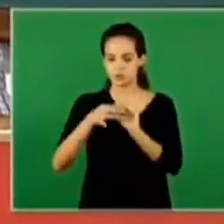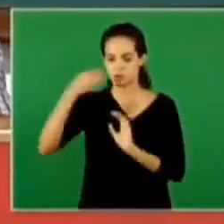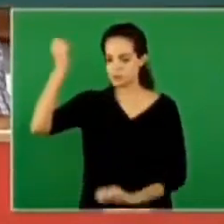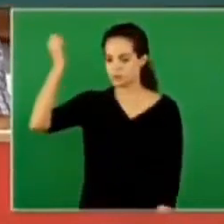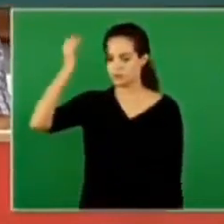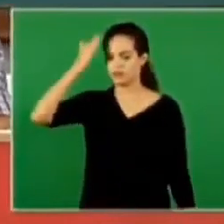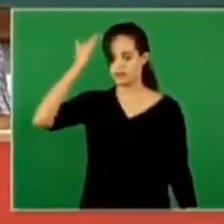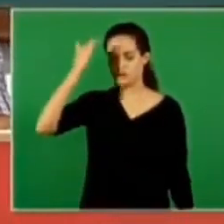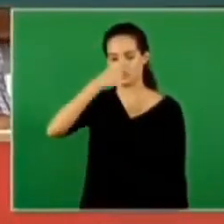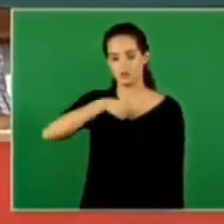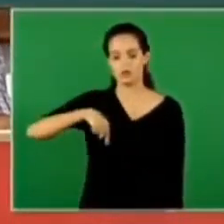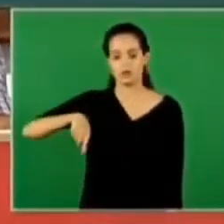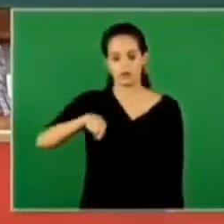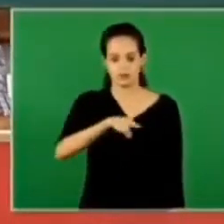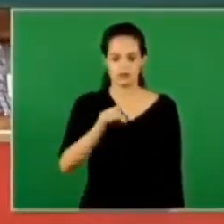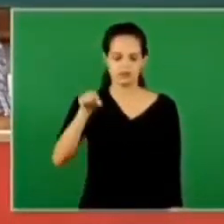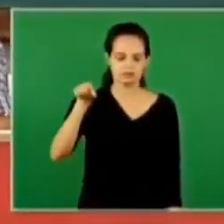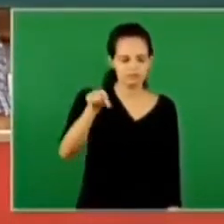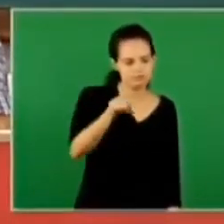with one another